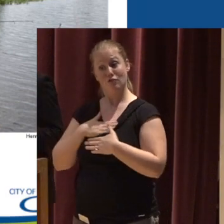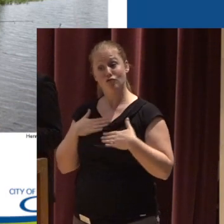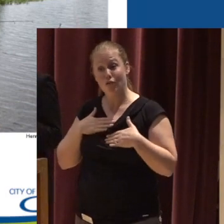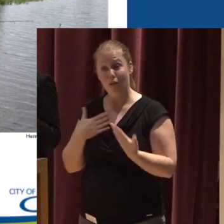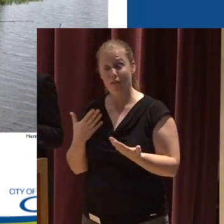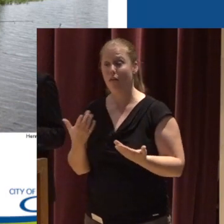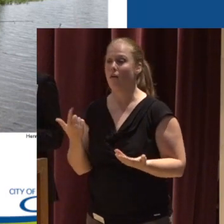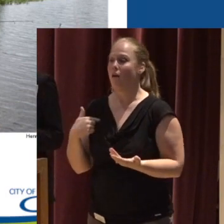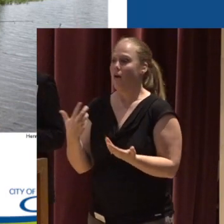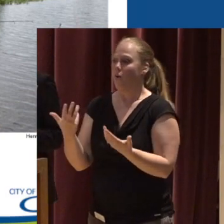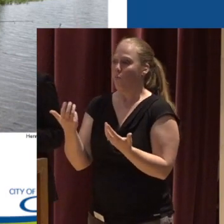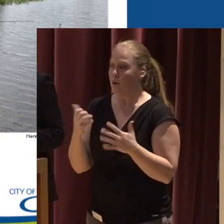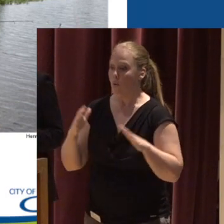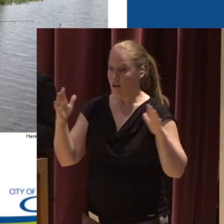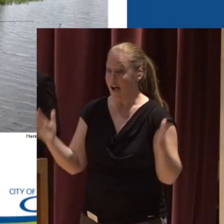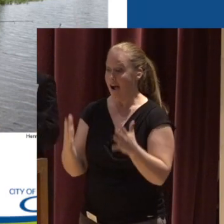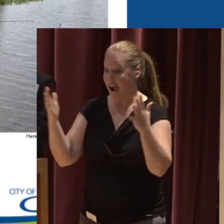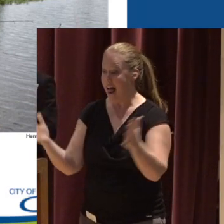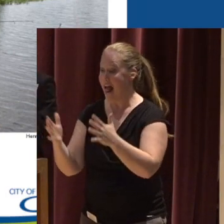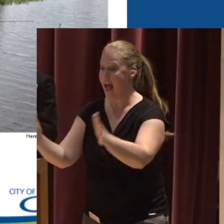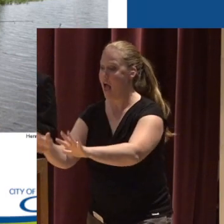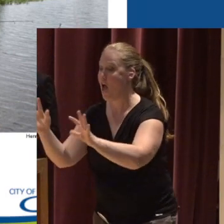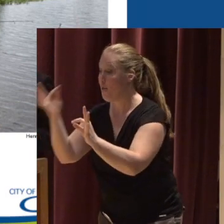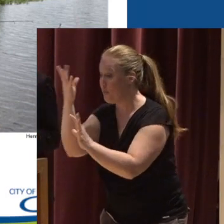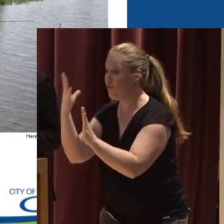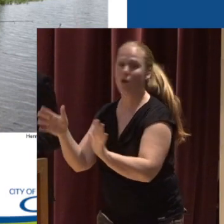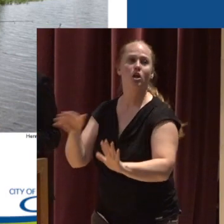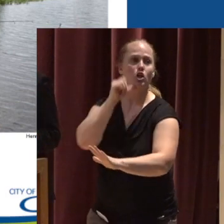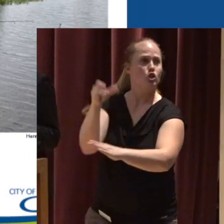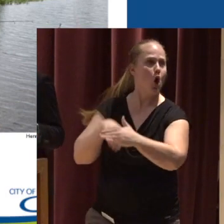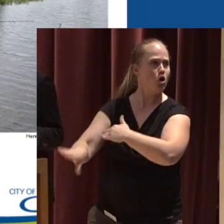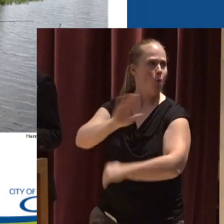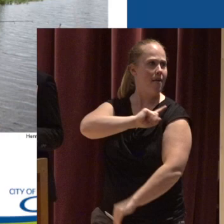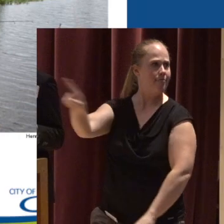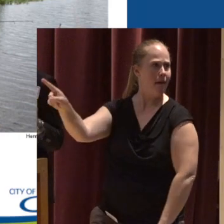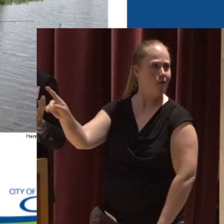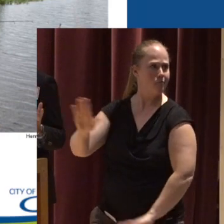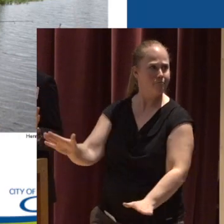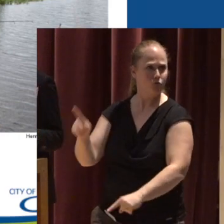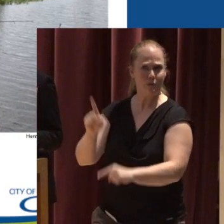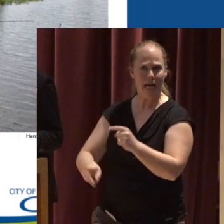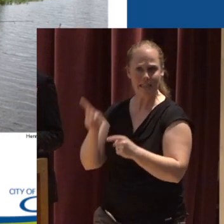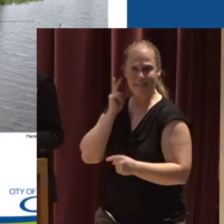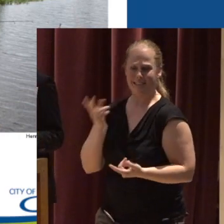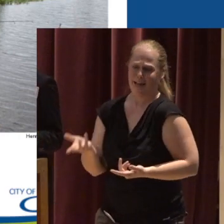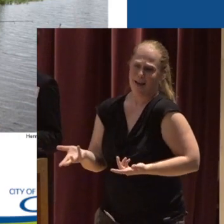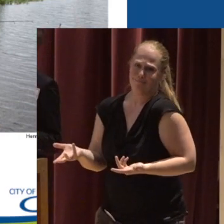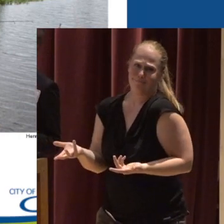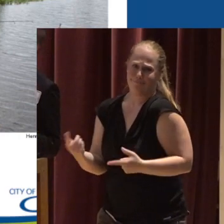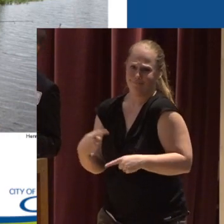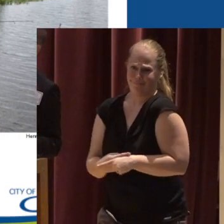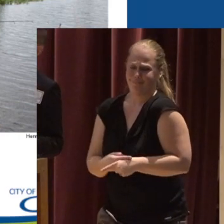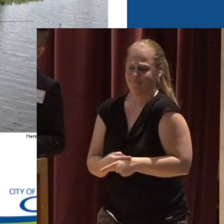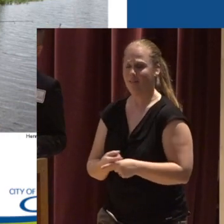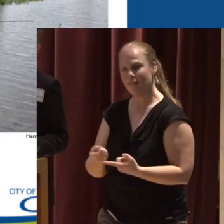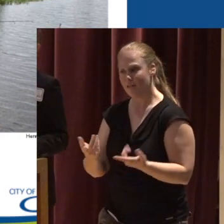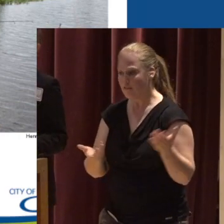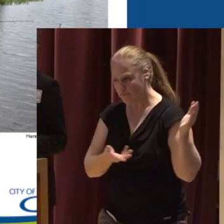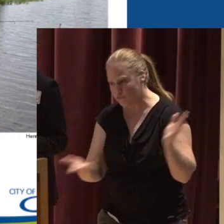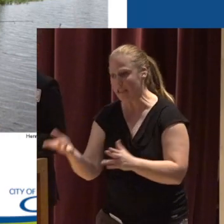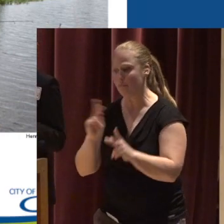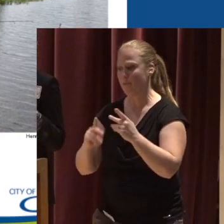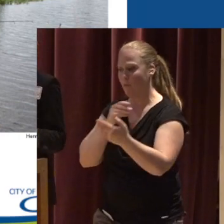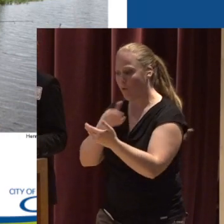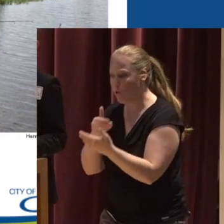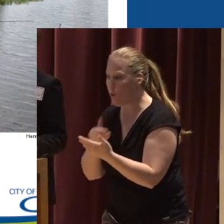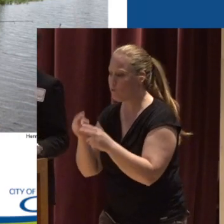don't want to fix the site up And then just say no trespassing Sorry You're out of luck You can't see this beautiful resource We want to be able to bring people